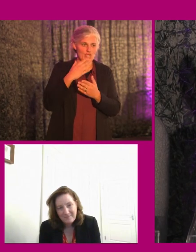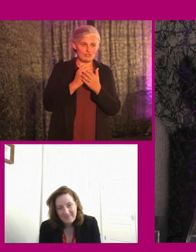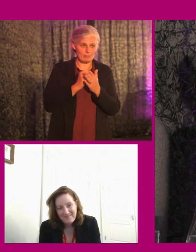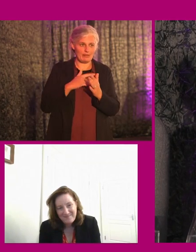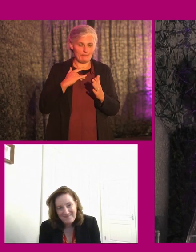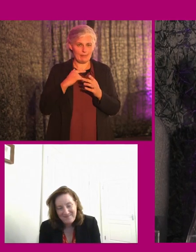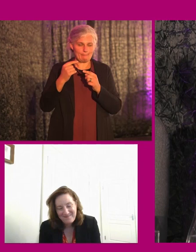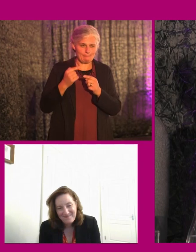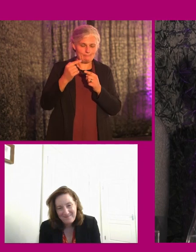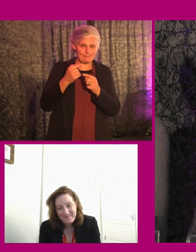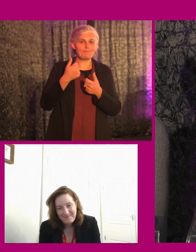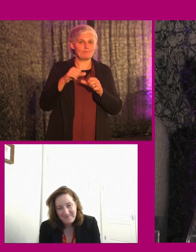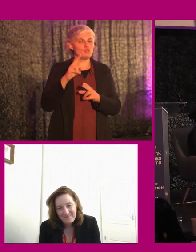maybe.